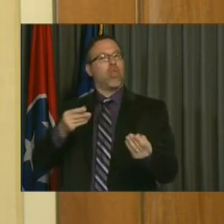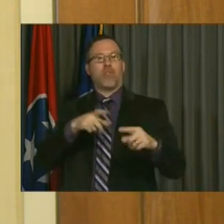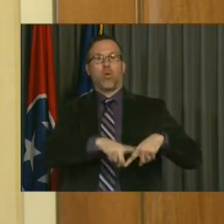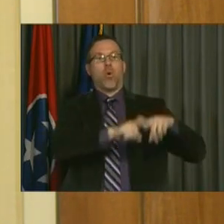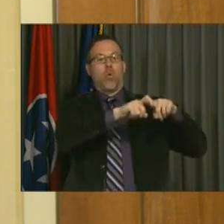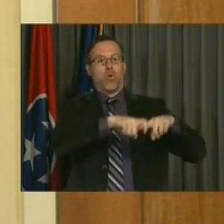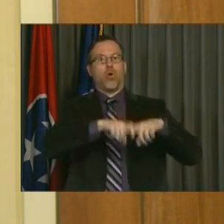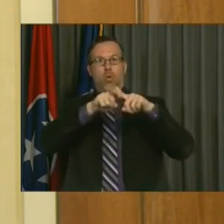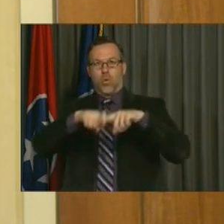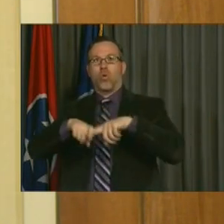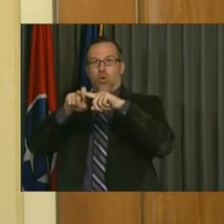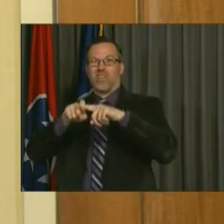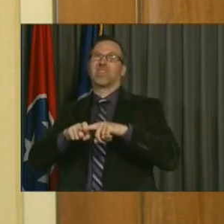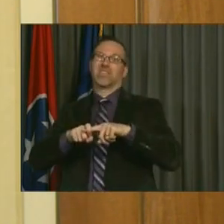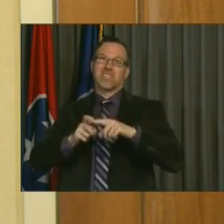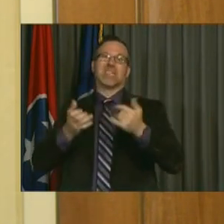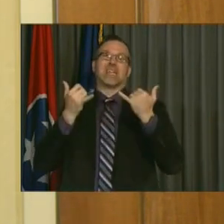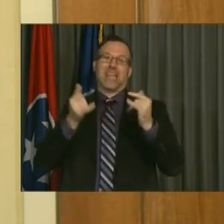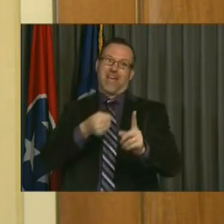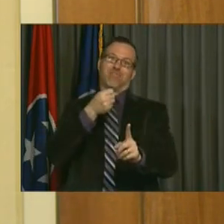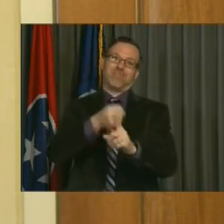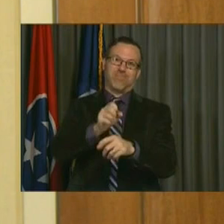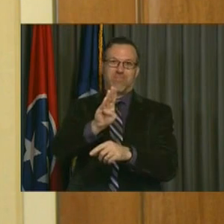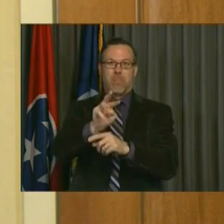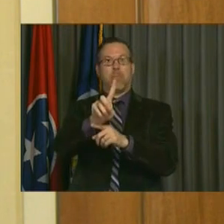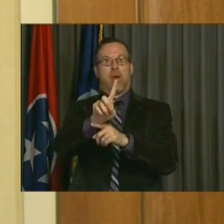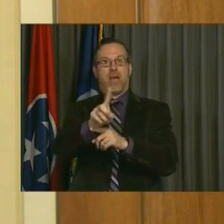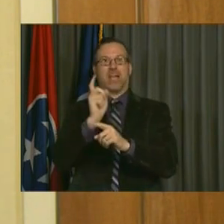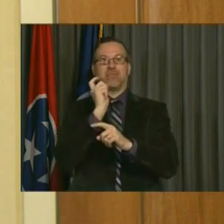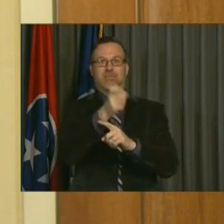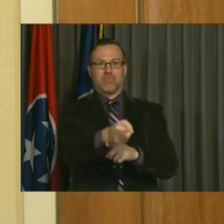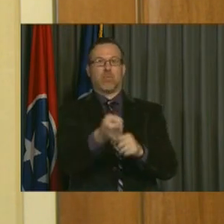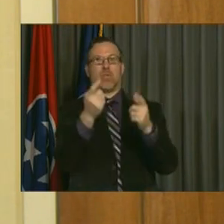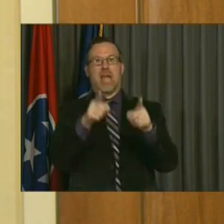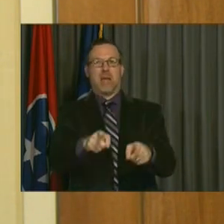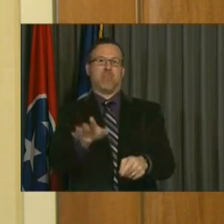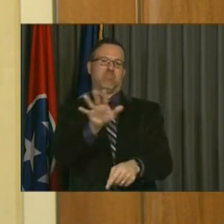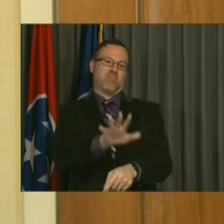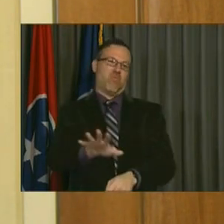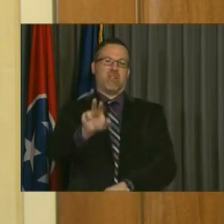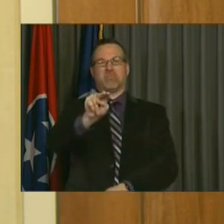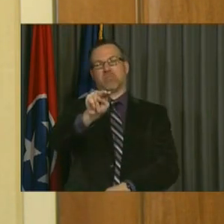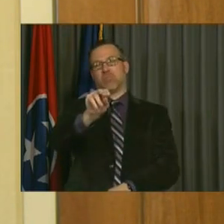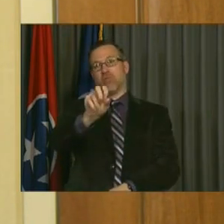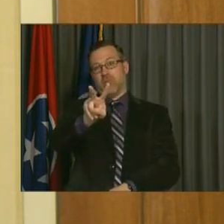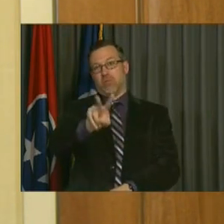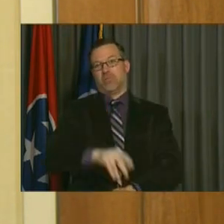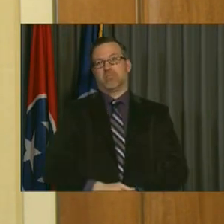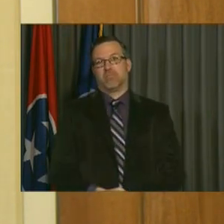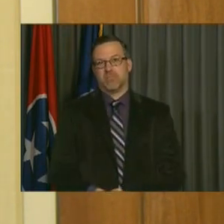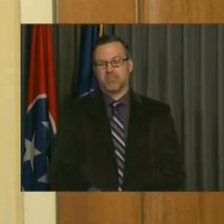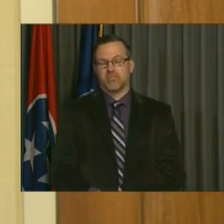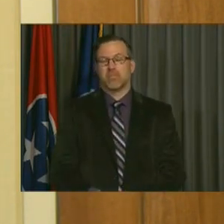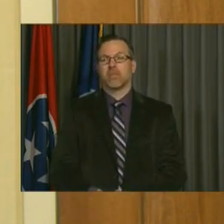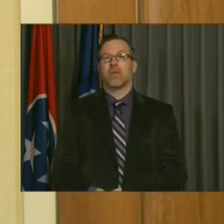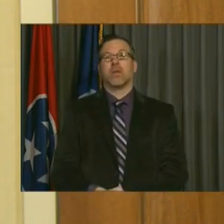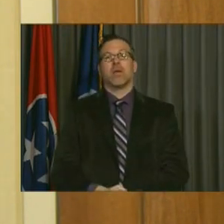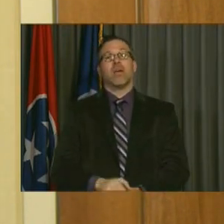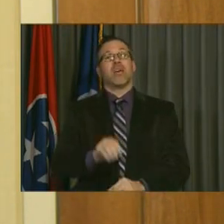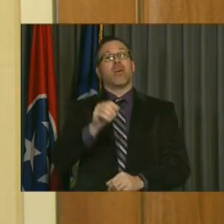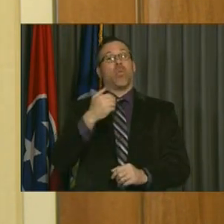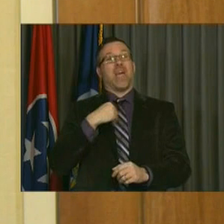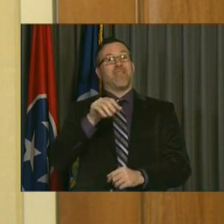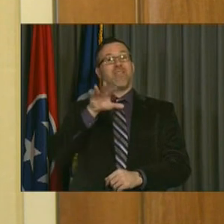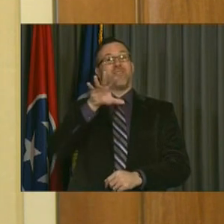And now the bond issue will happen later in the year, probably in the November timeframe. There's currently, as I mentioned, $500